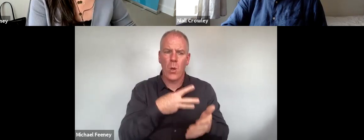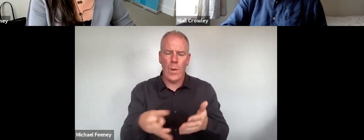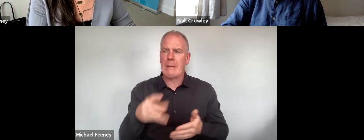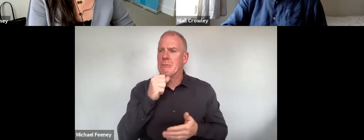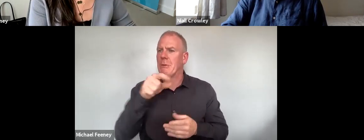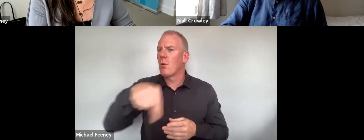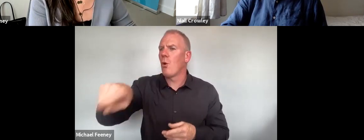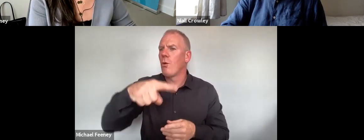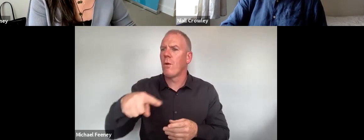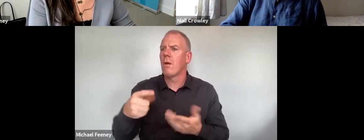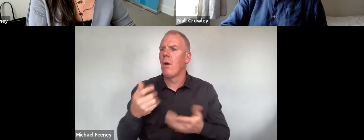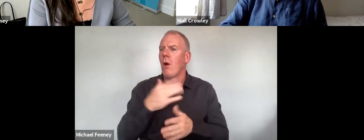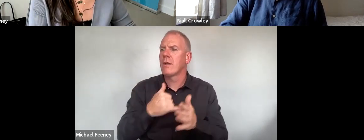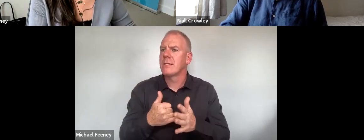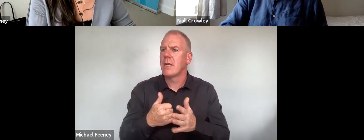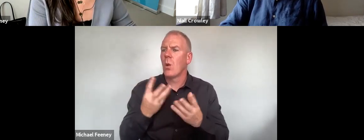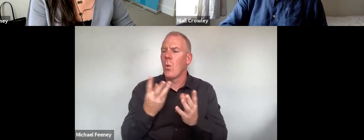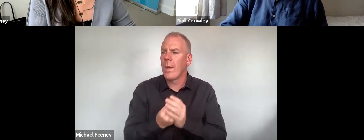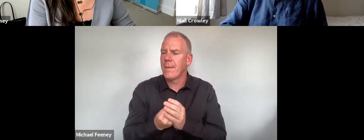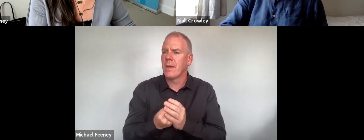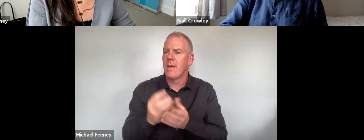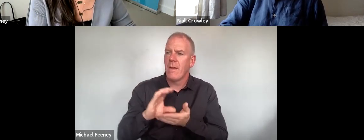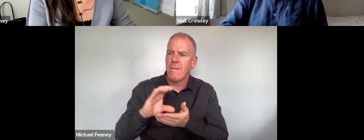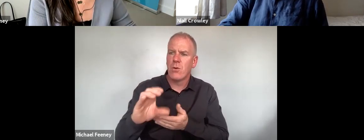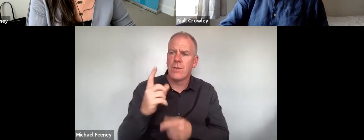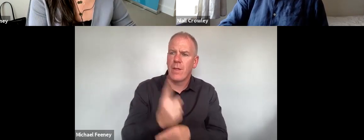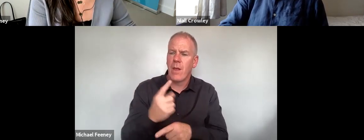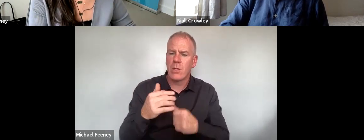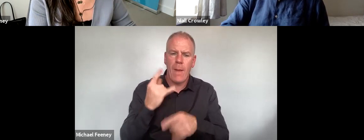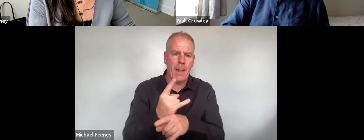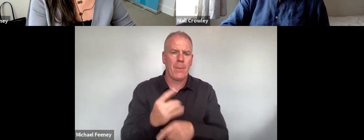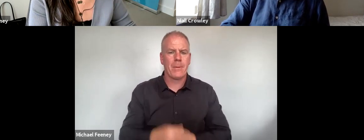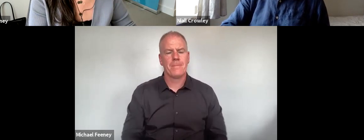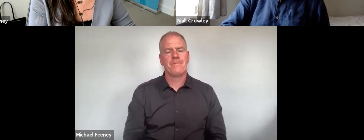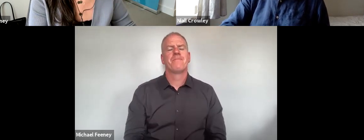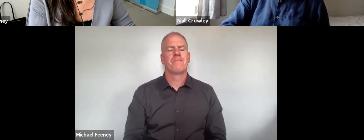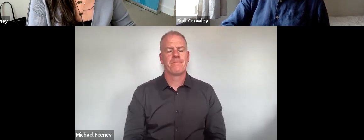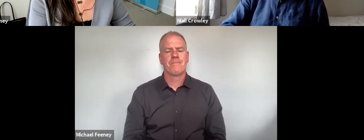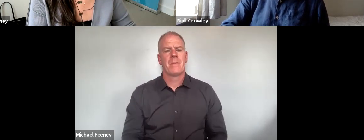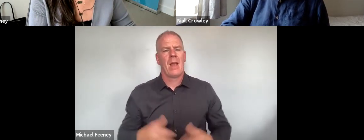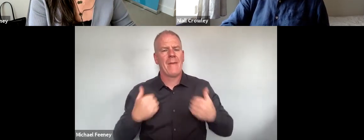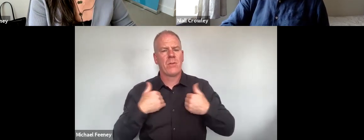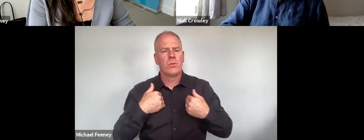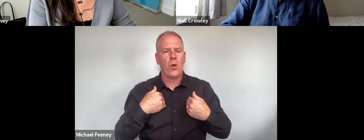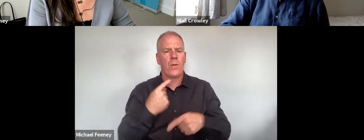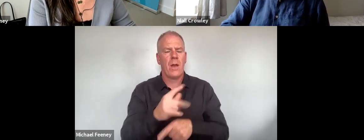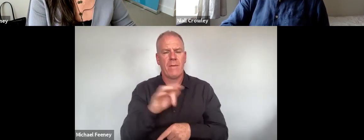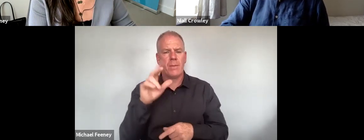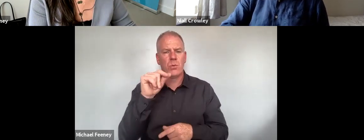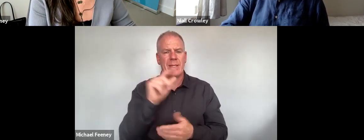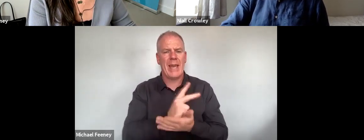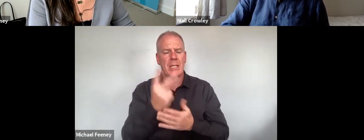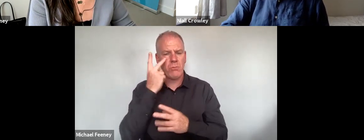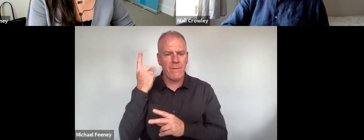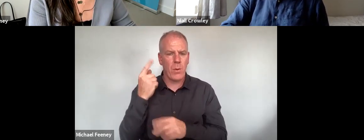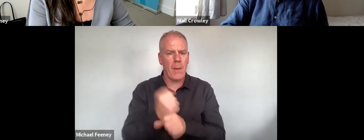actors in place with the resources and standing to play such a role. There's a concern noted in the 2018 review at inadequate